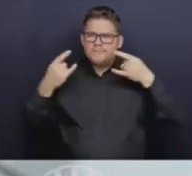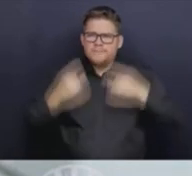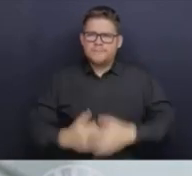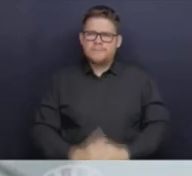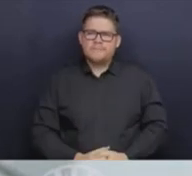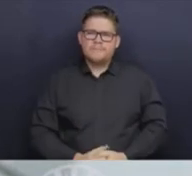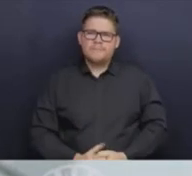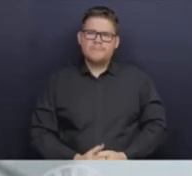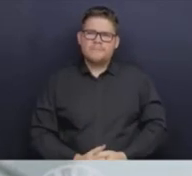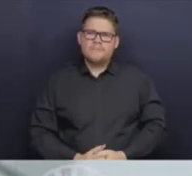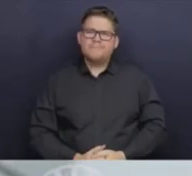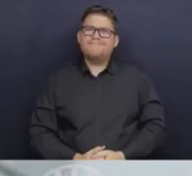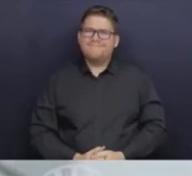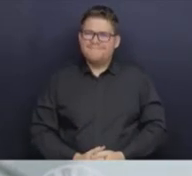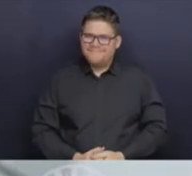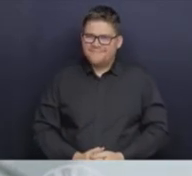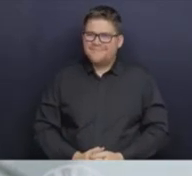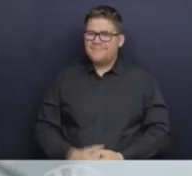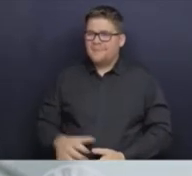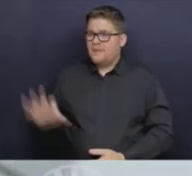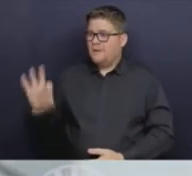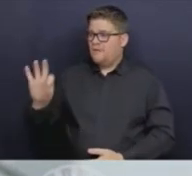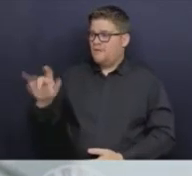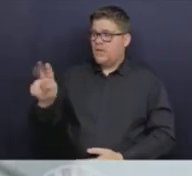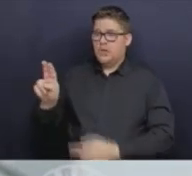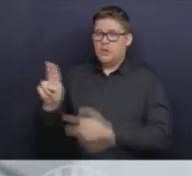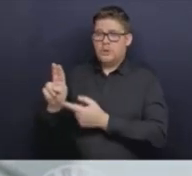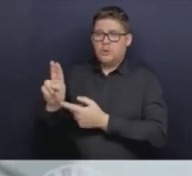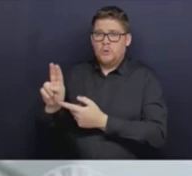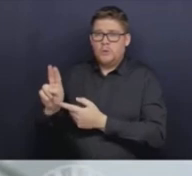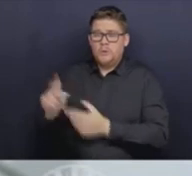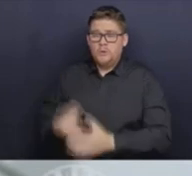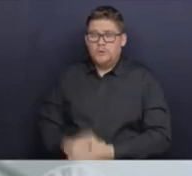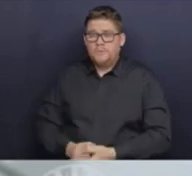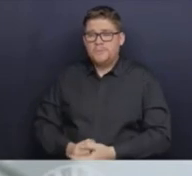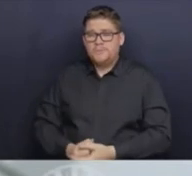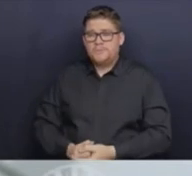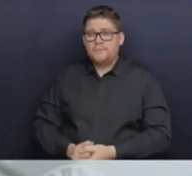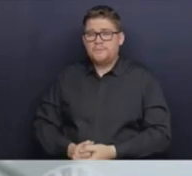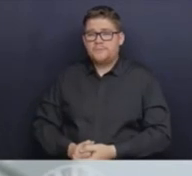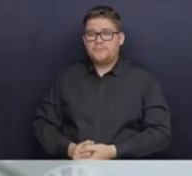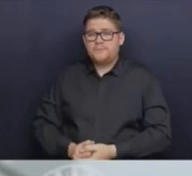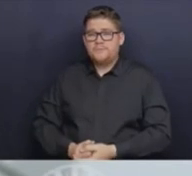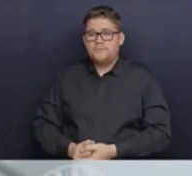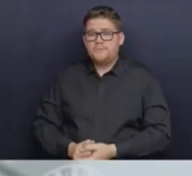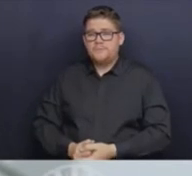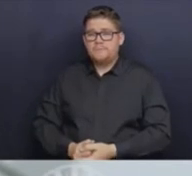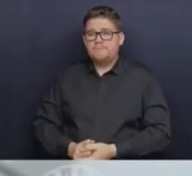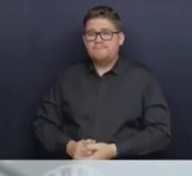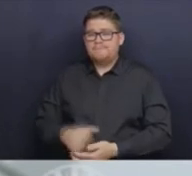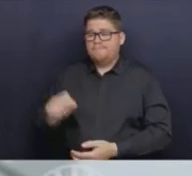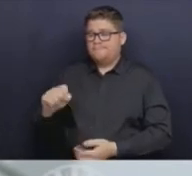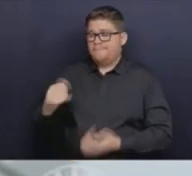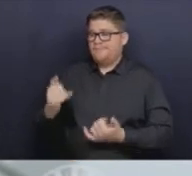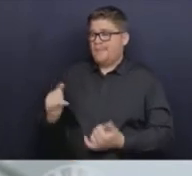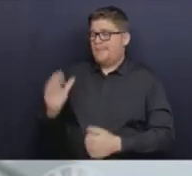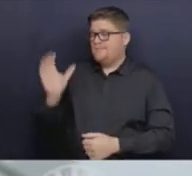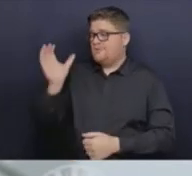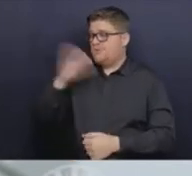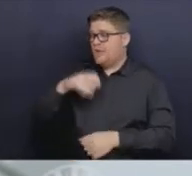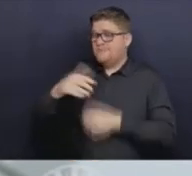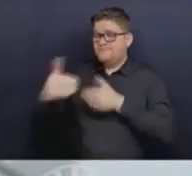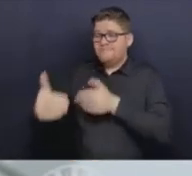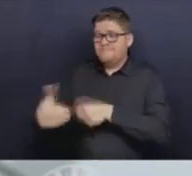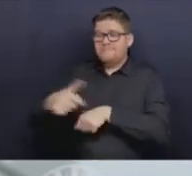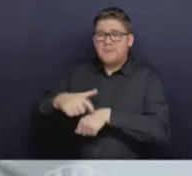of influenza, um, we have seen a very unusual season where it's been compressed from what we usually